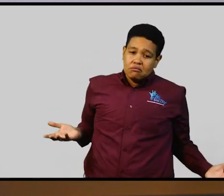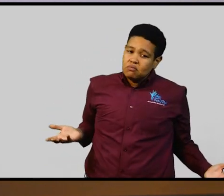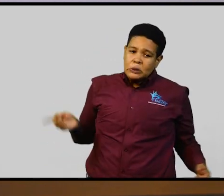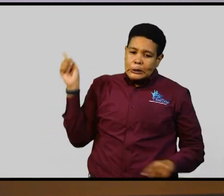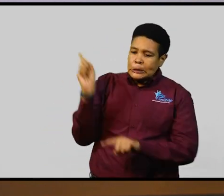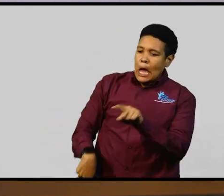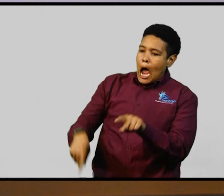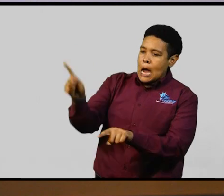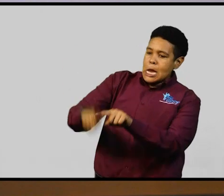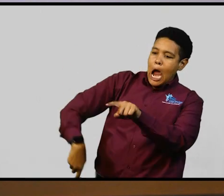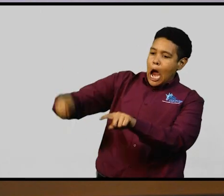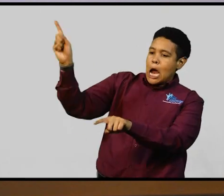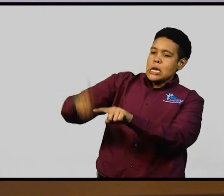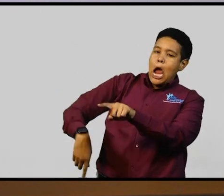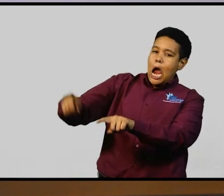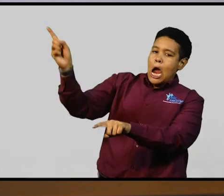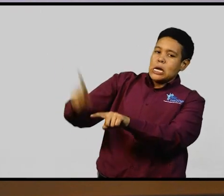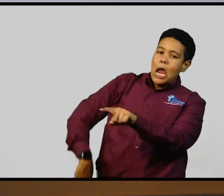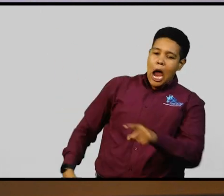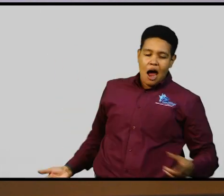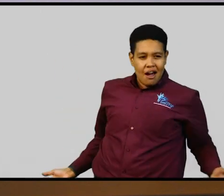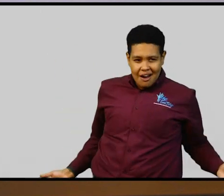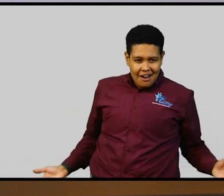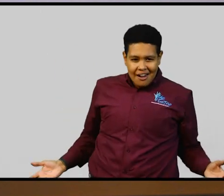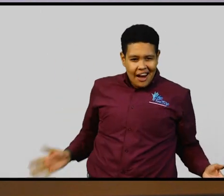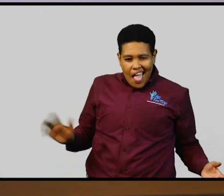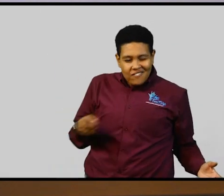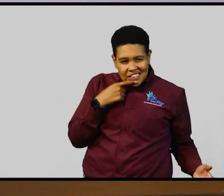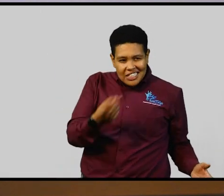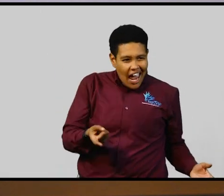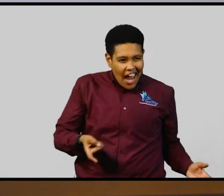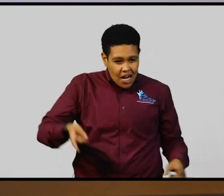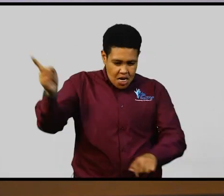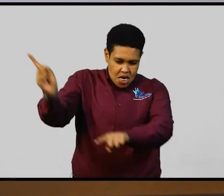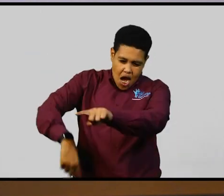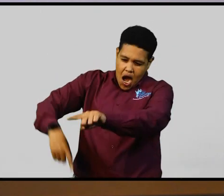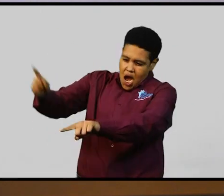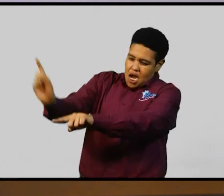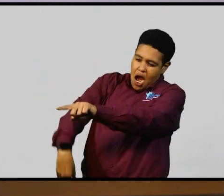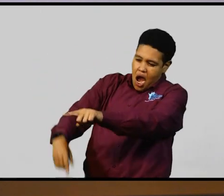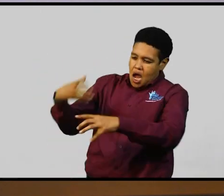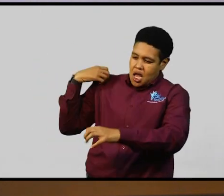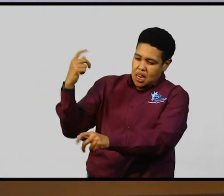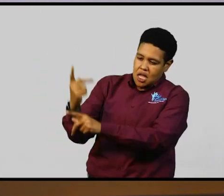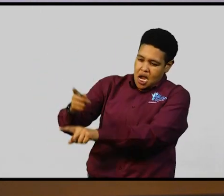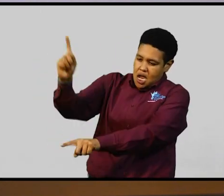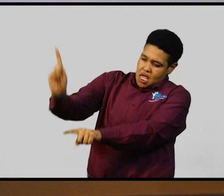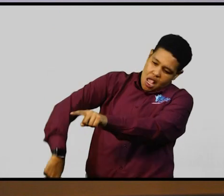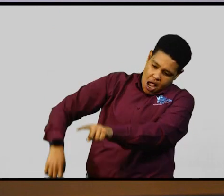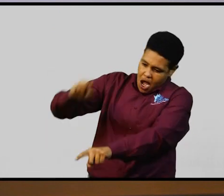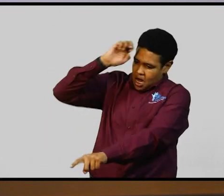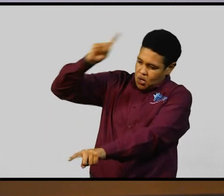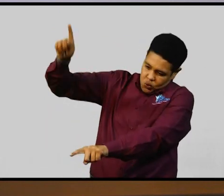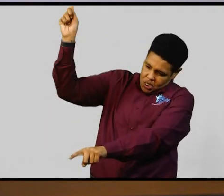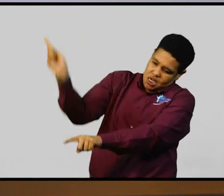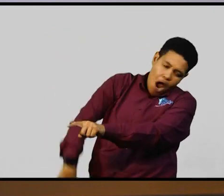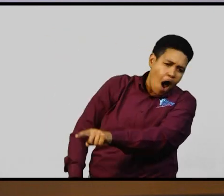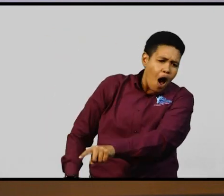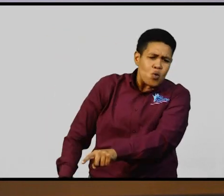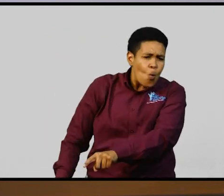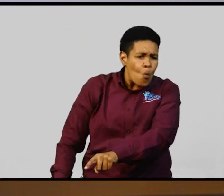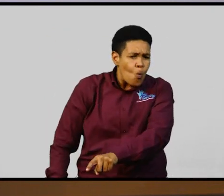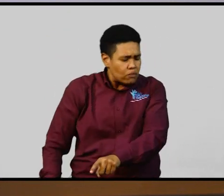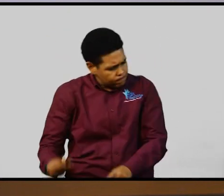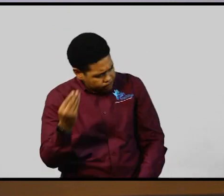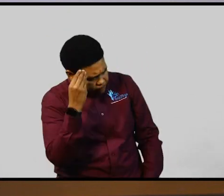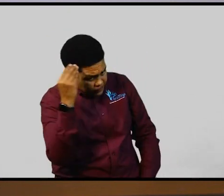in health care, in education, and so forth. It went as far as giving the